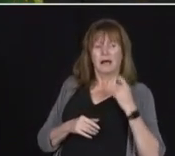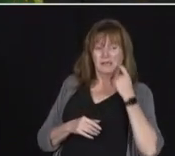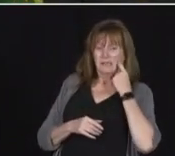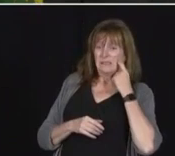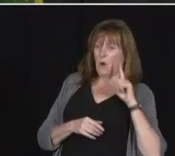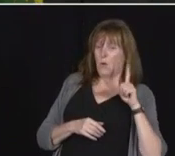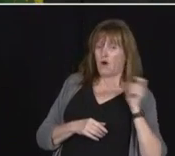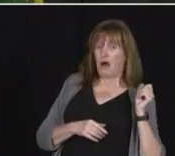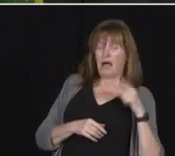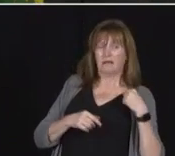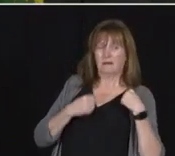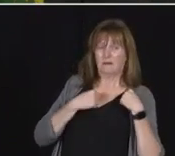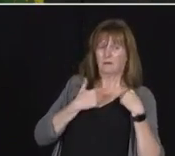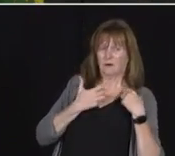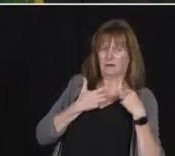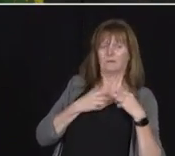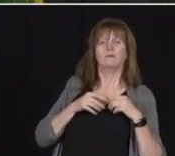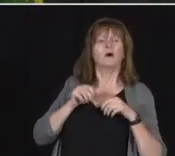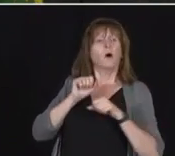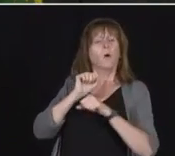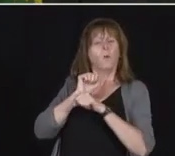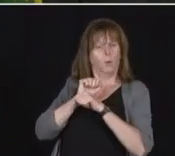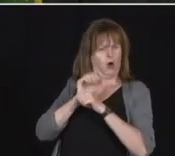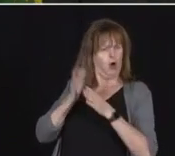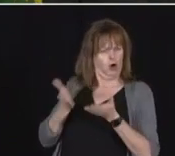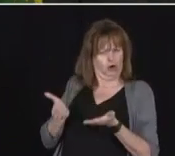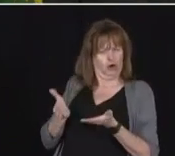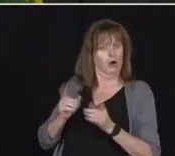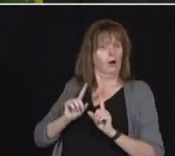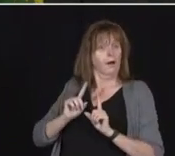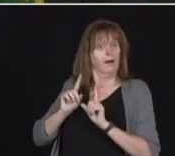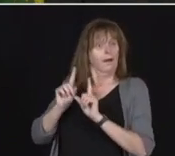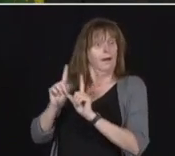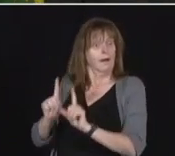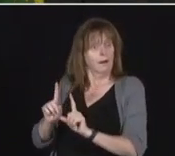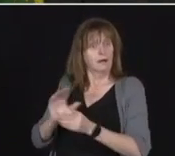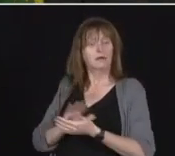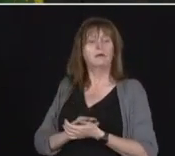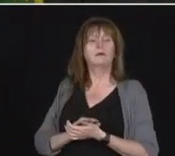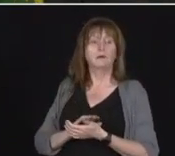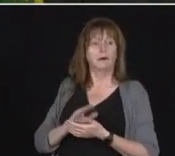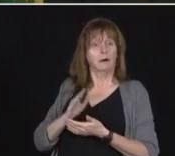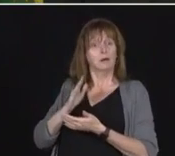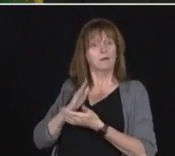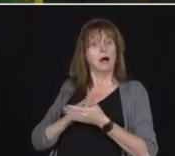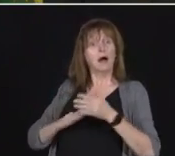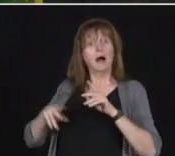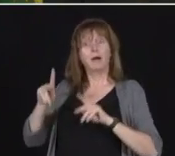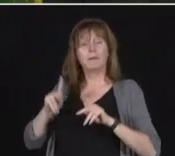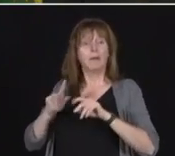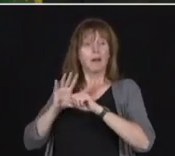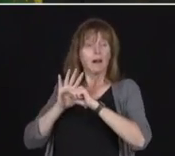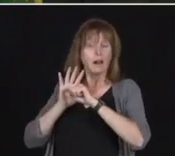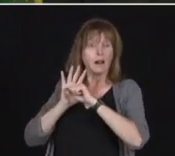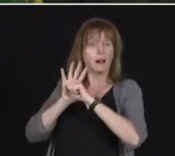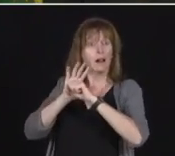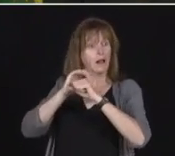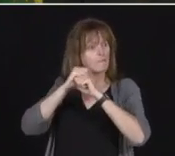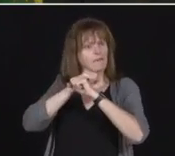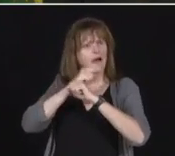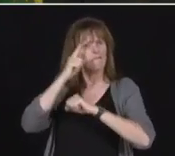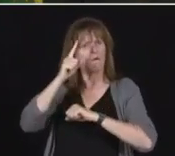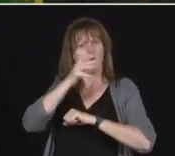migraines. I'm to Some groups that are advocating for farmers say that there's actually a labour shortage across the province